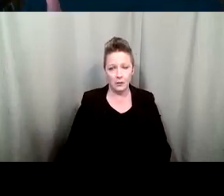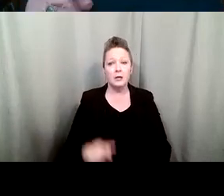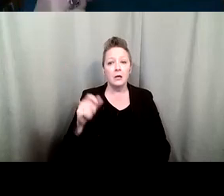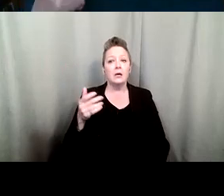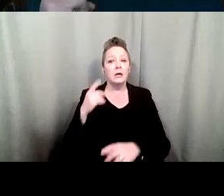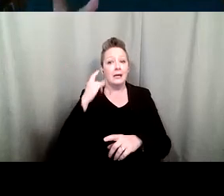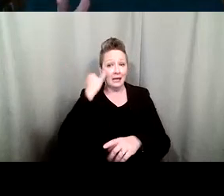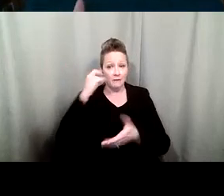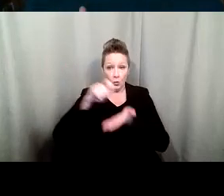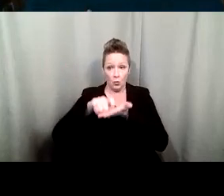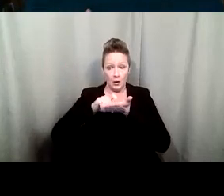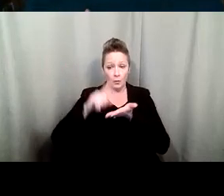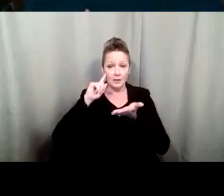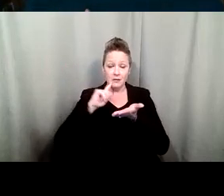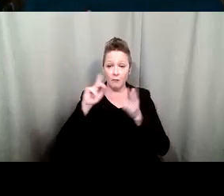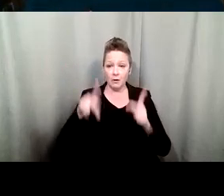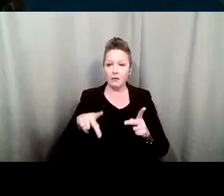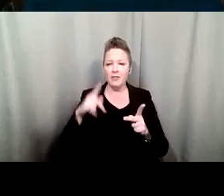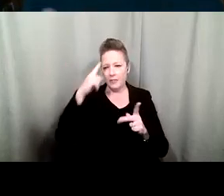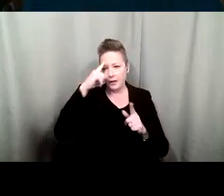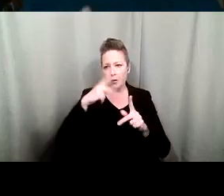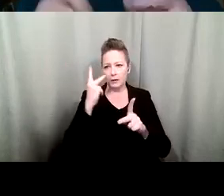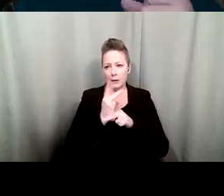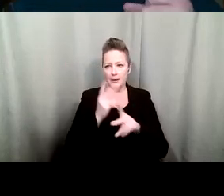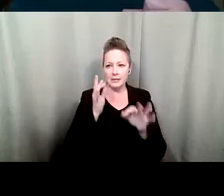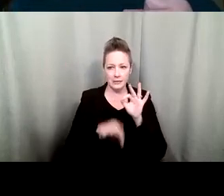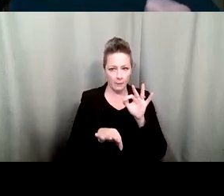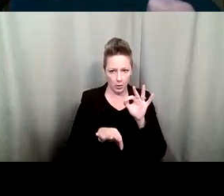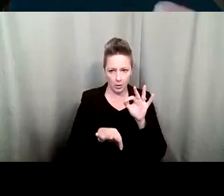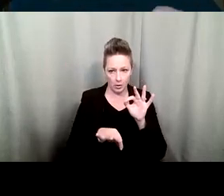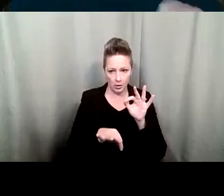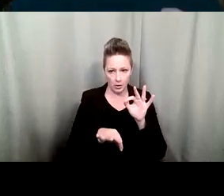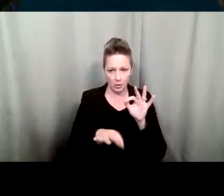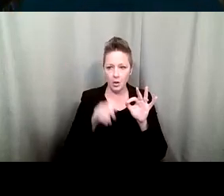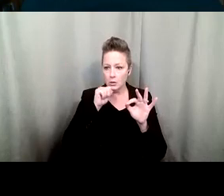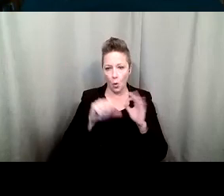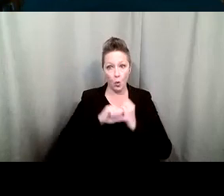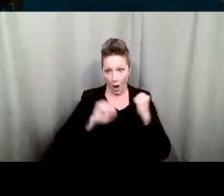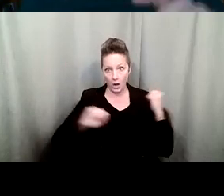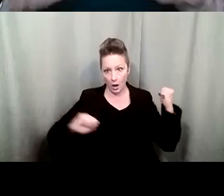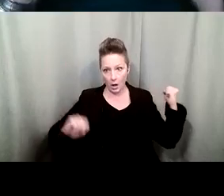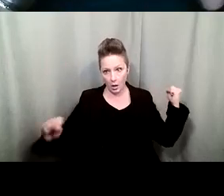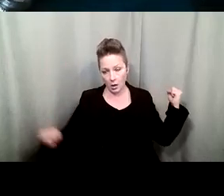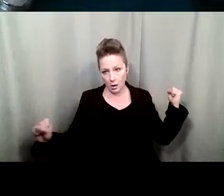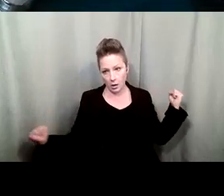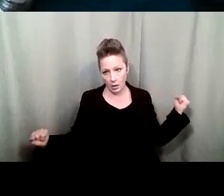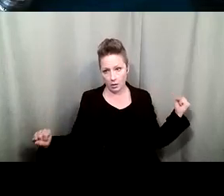keeping it simple. Don't go on, on, on, on, on.